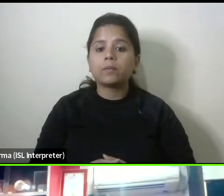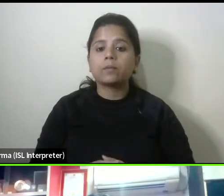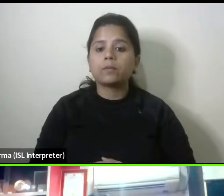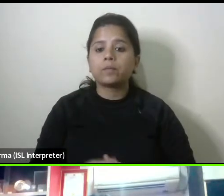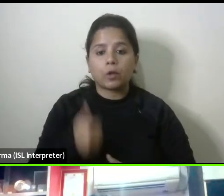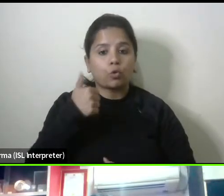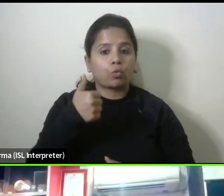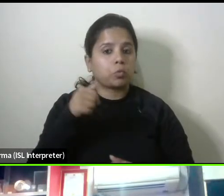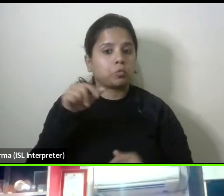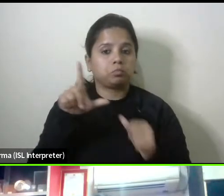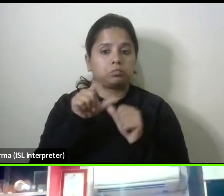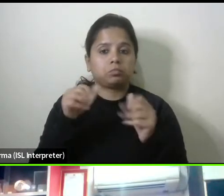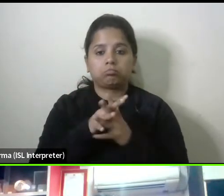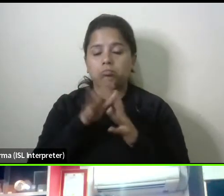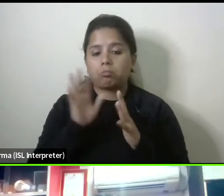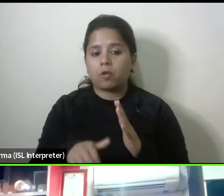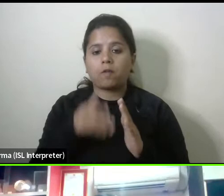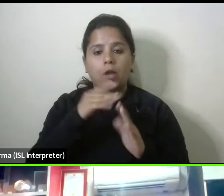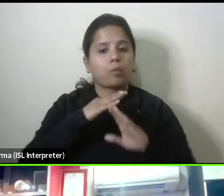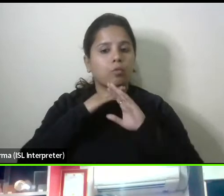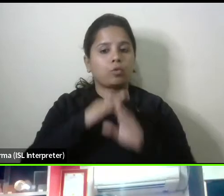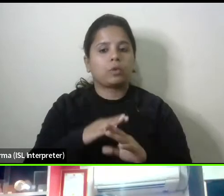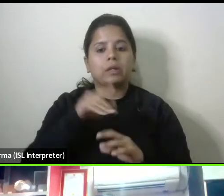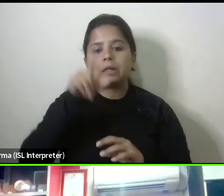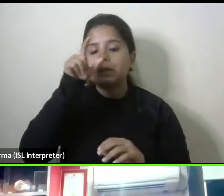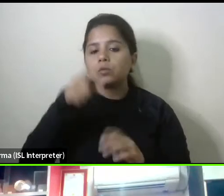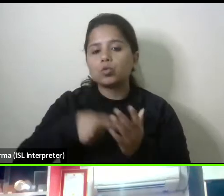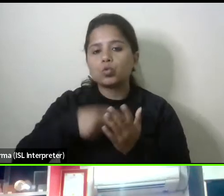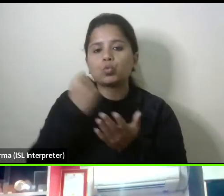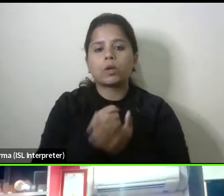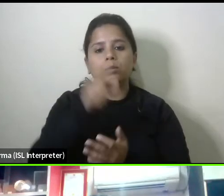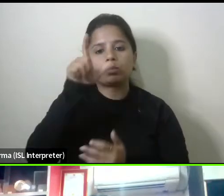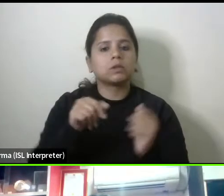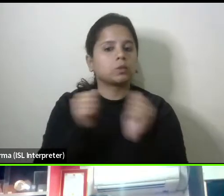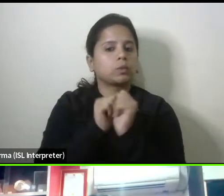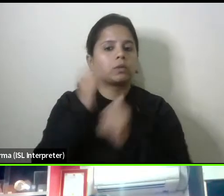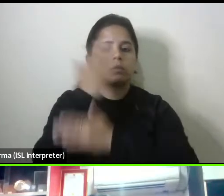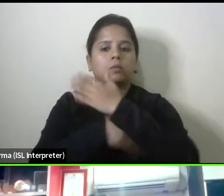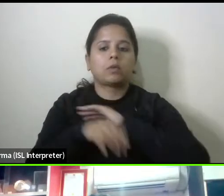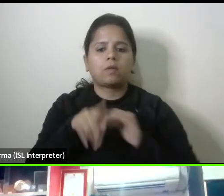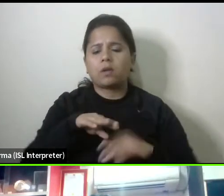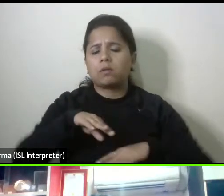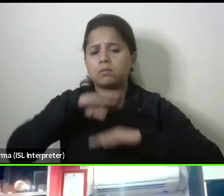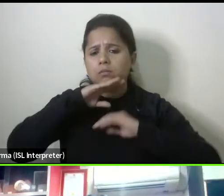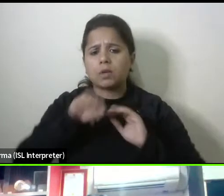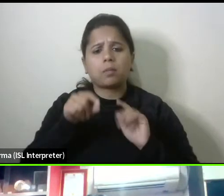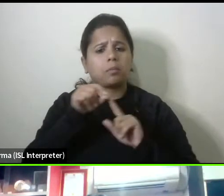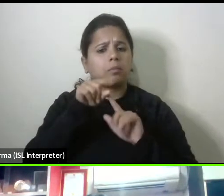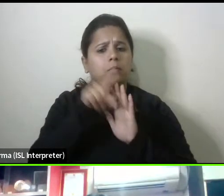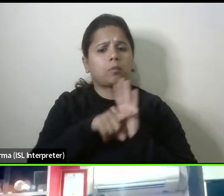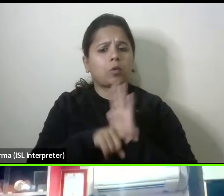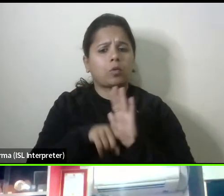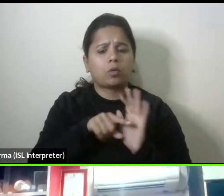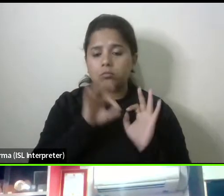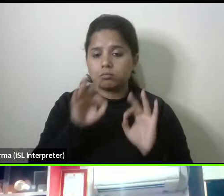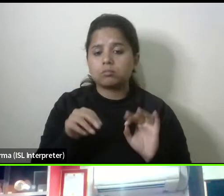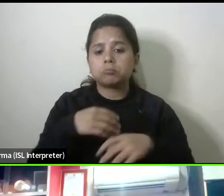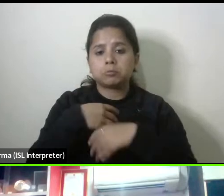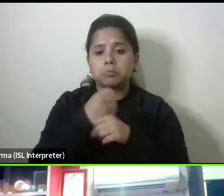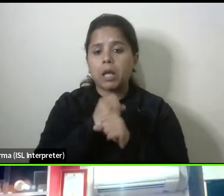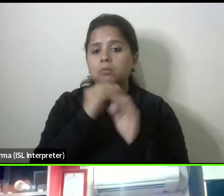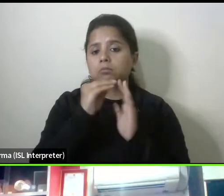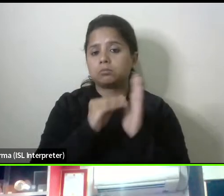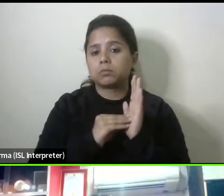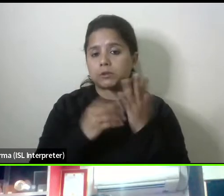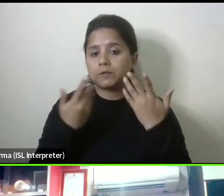law uh that protects the rights of persons with disabilities it has sufficient policies which have been very well framed uh